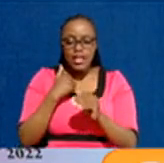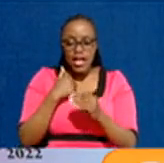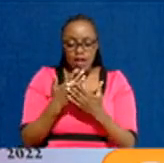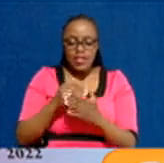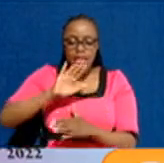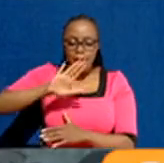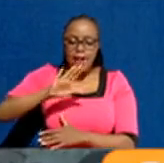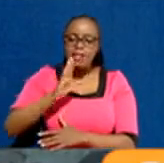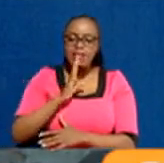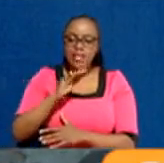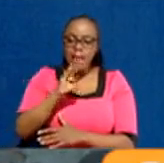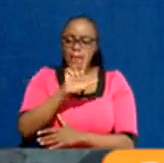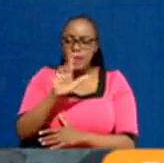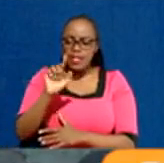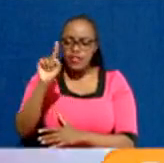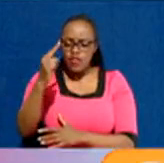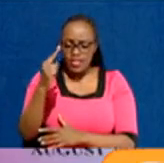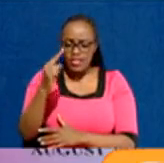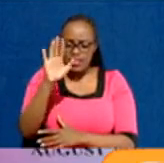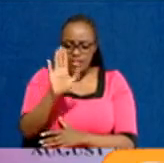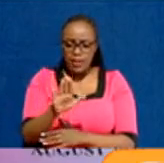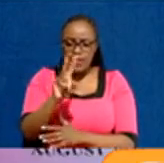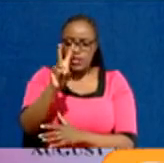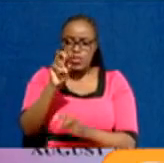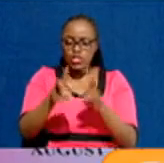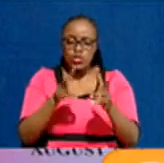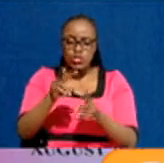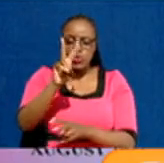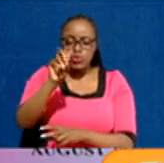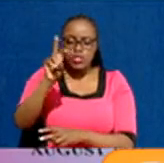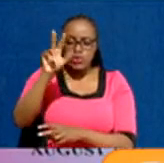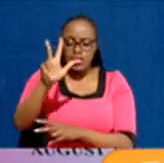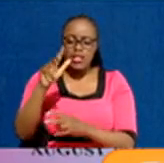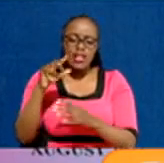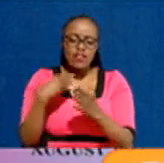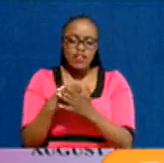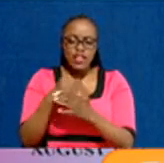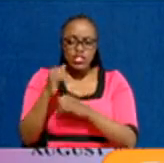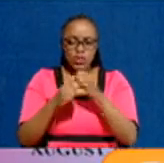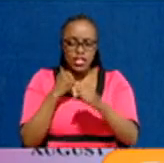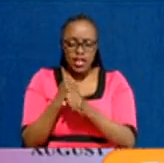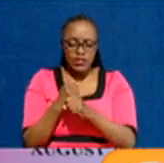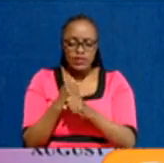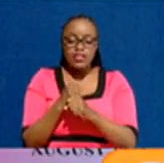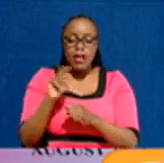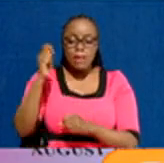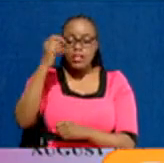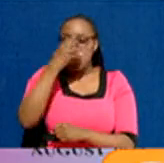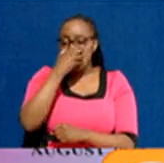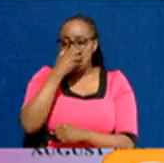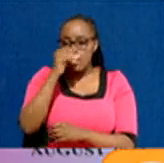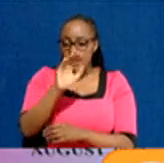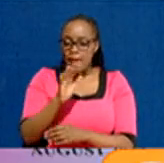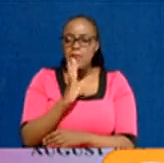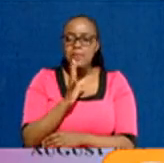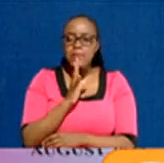the pending bills as the first charge in the 2022-2023 financial year. President William Ruto, in his